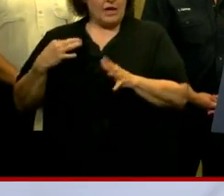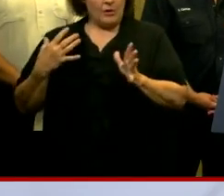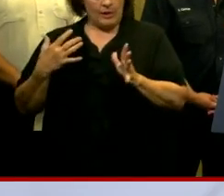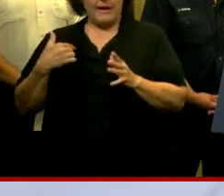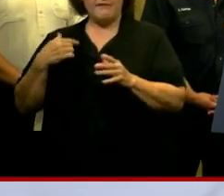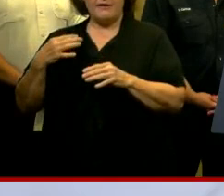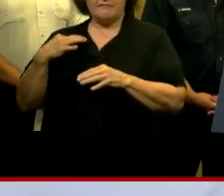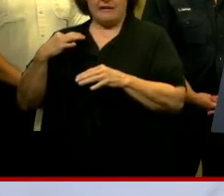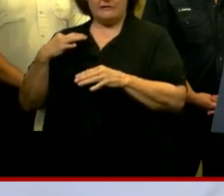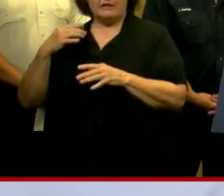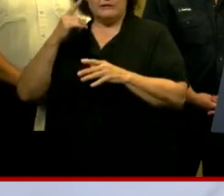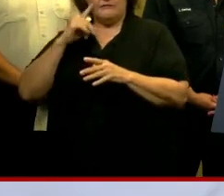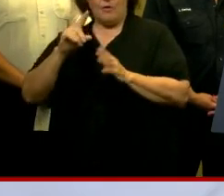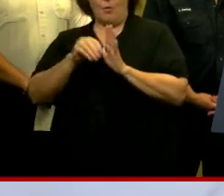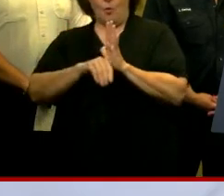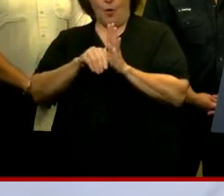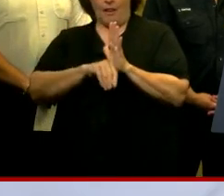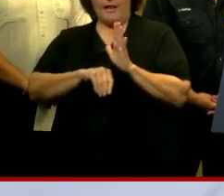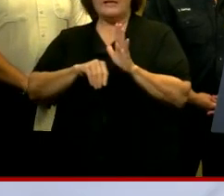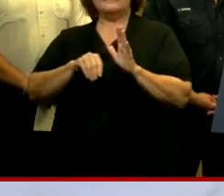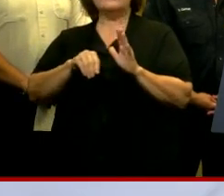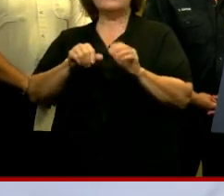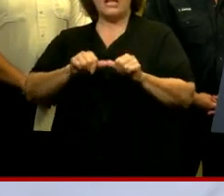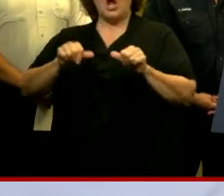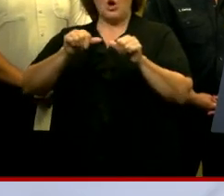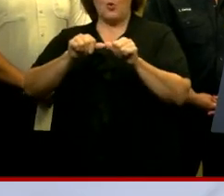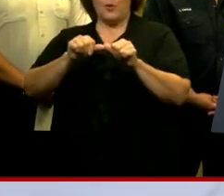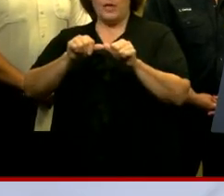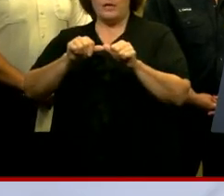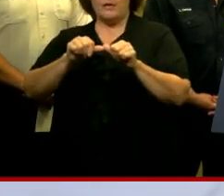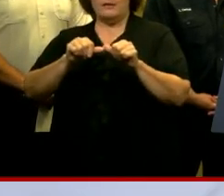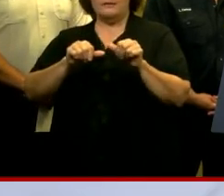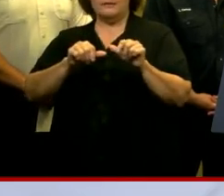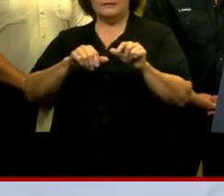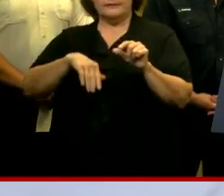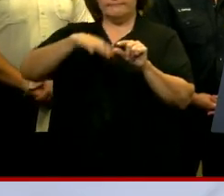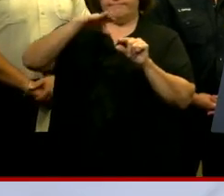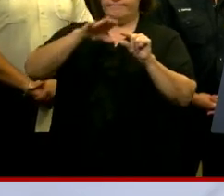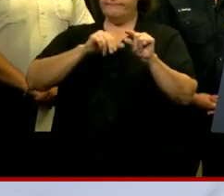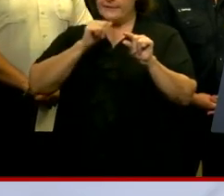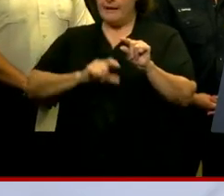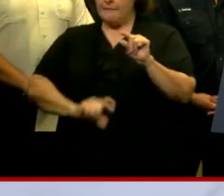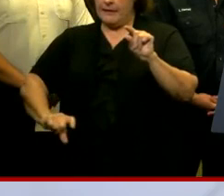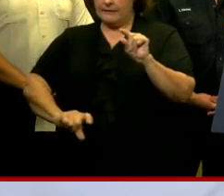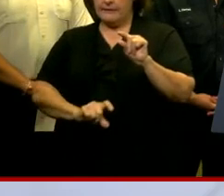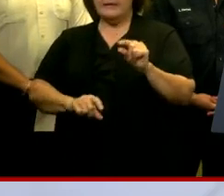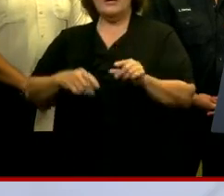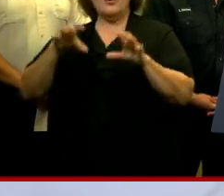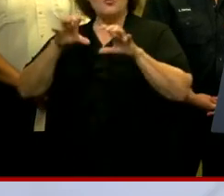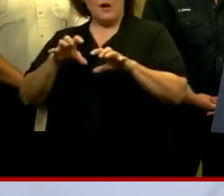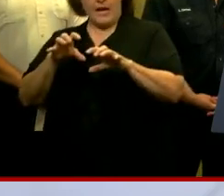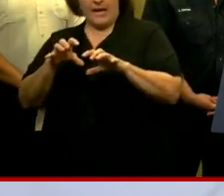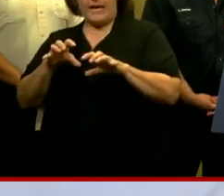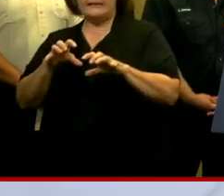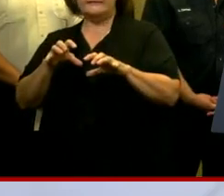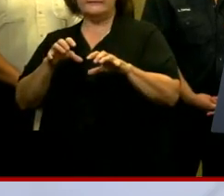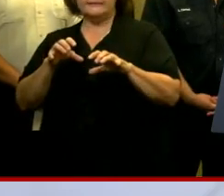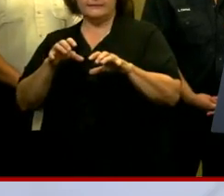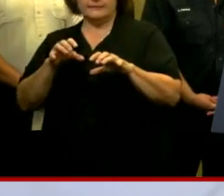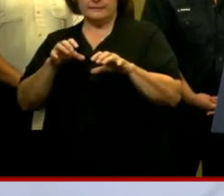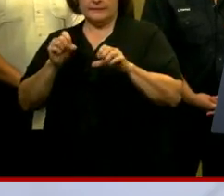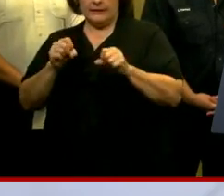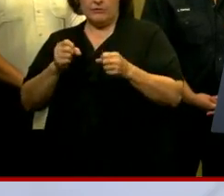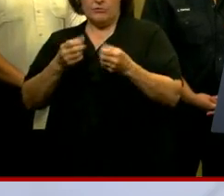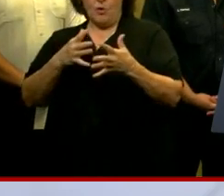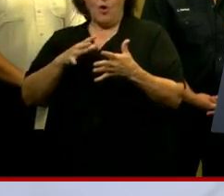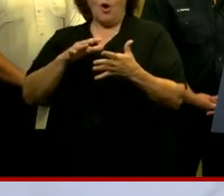evacuation for Orleans Parish inside the levee system. Dangerous winds and rain pose a significant threat inside the levee